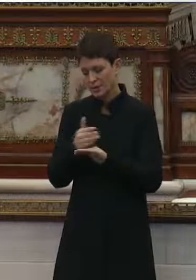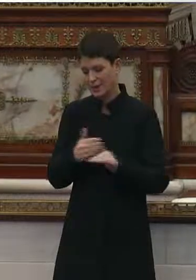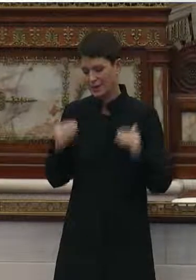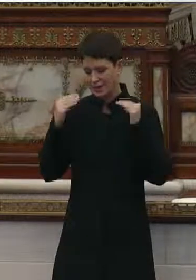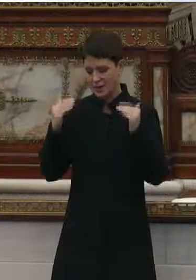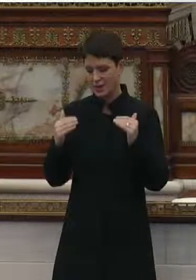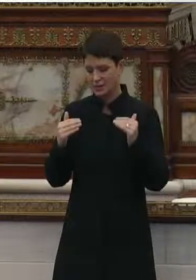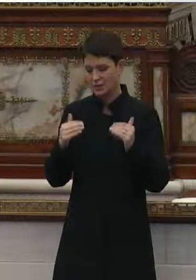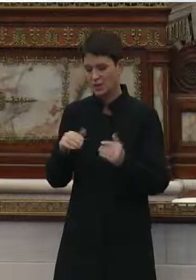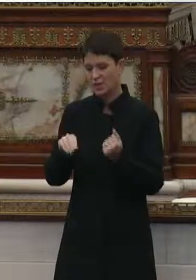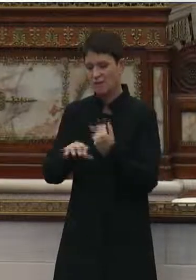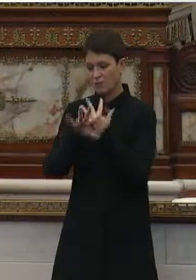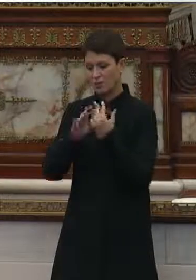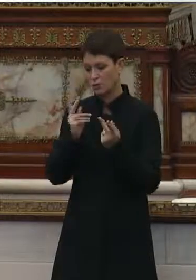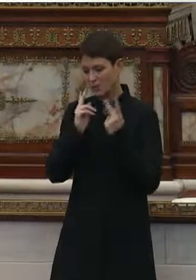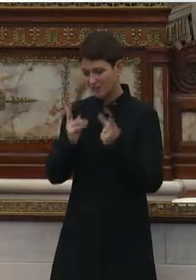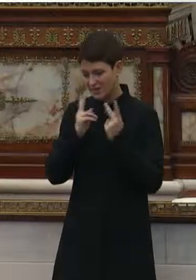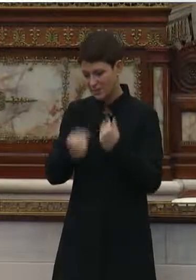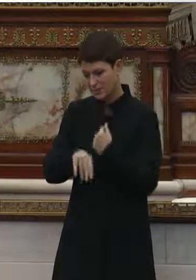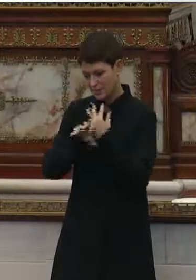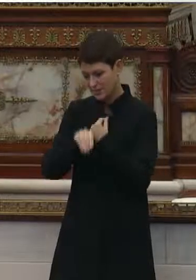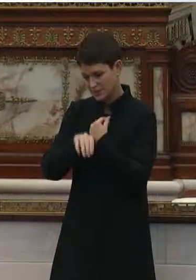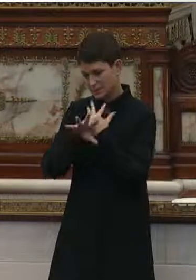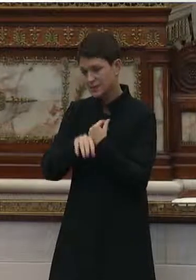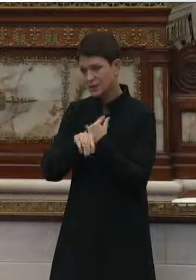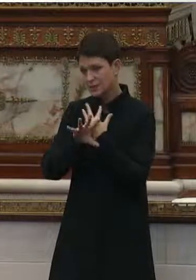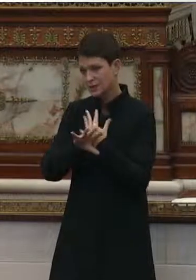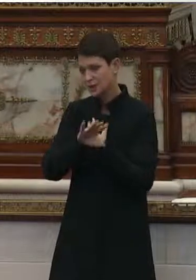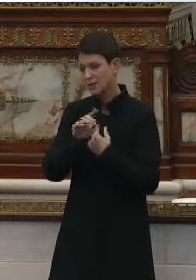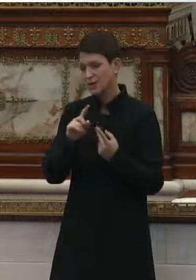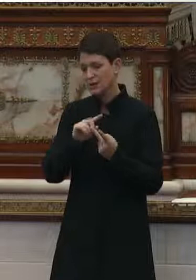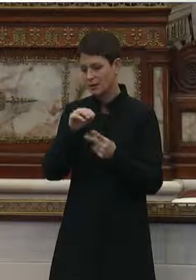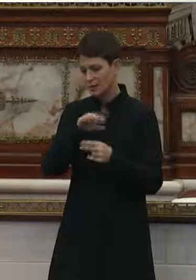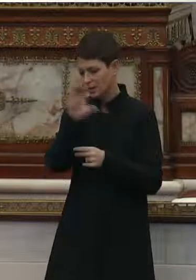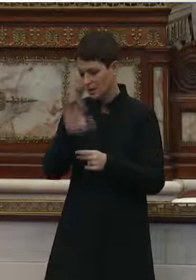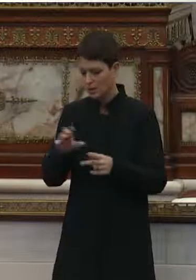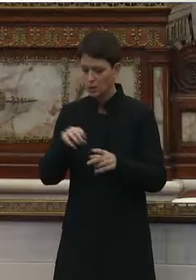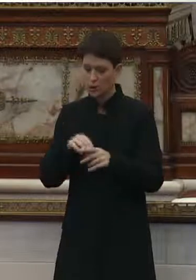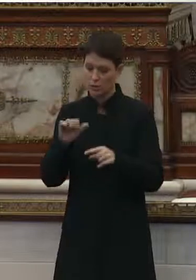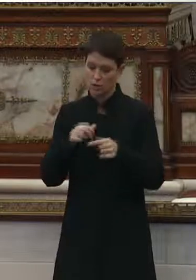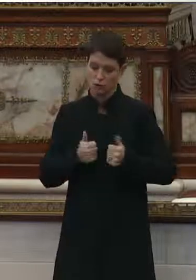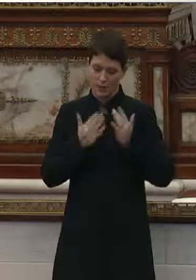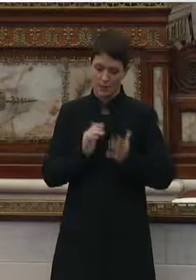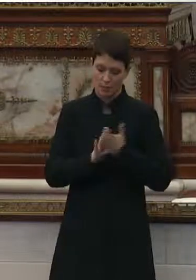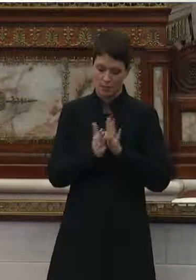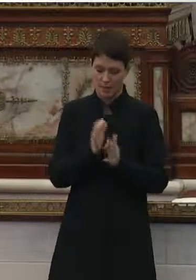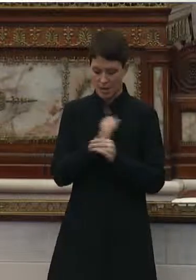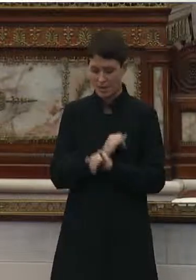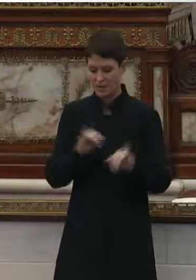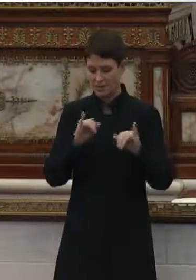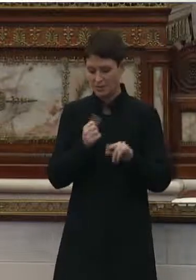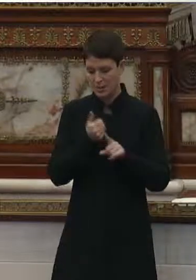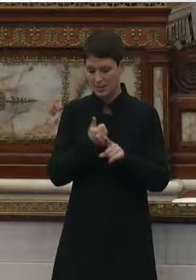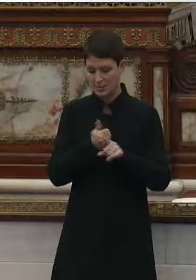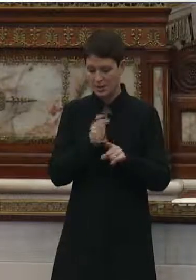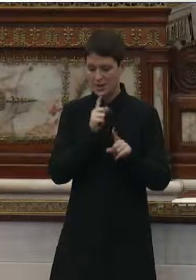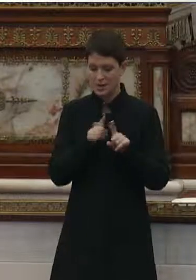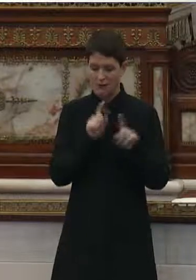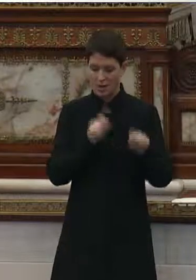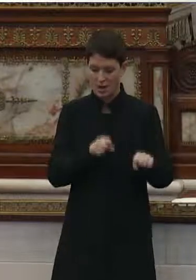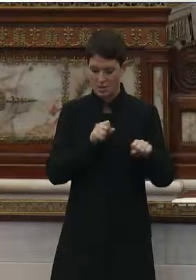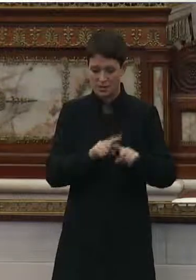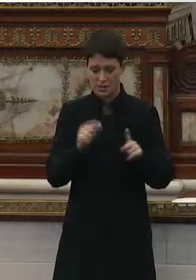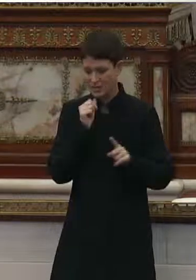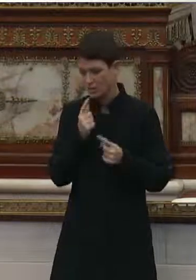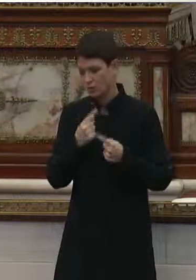virtual visitation, including training residents how to be self-sufficient if possible. But this does